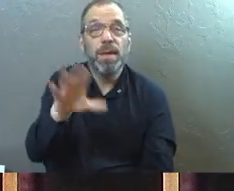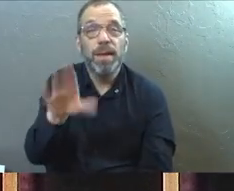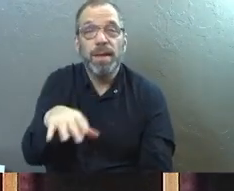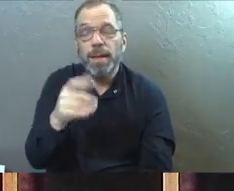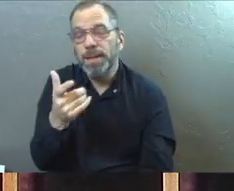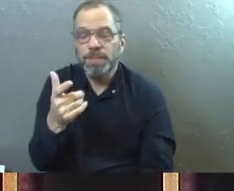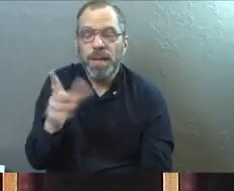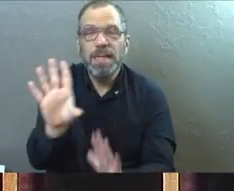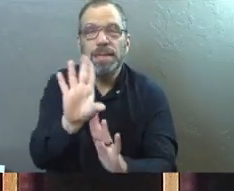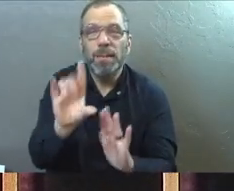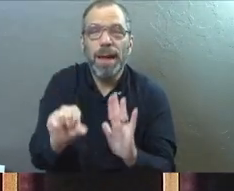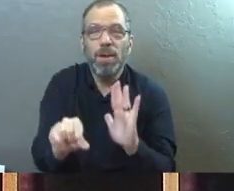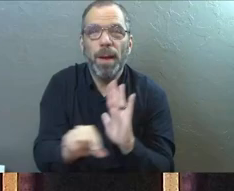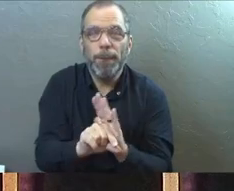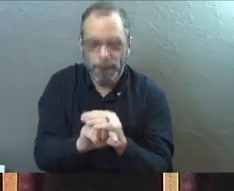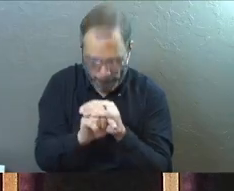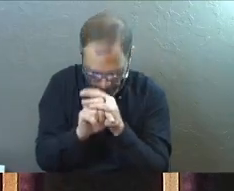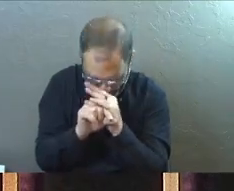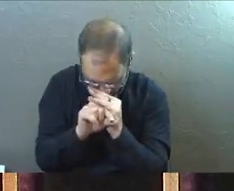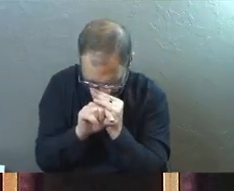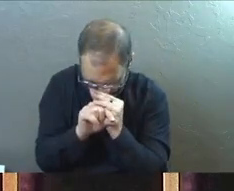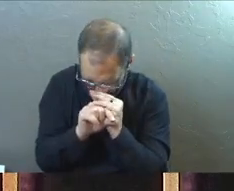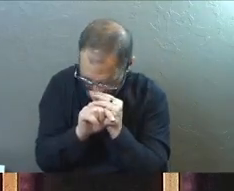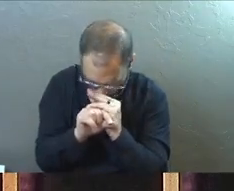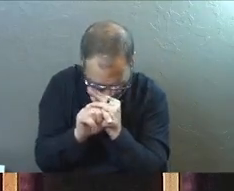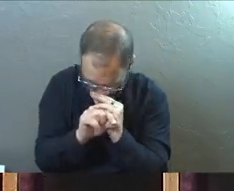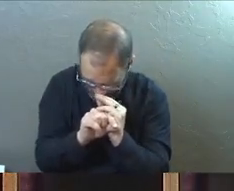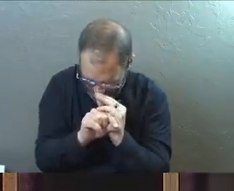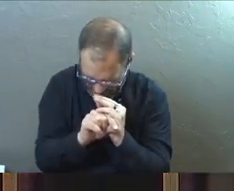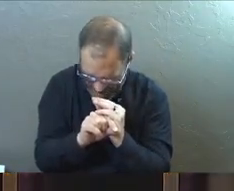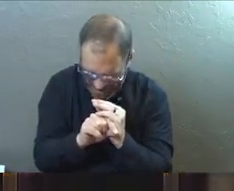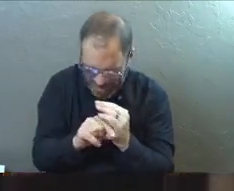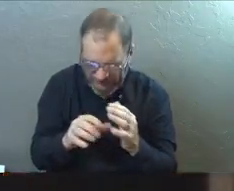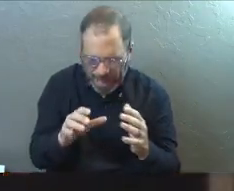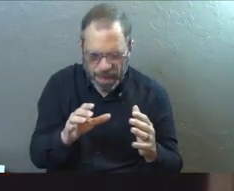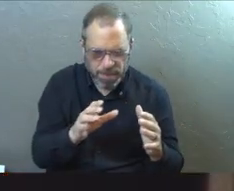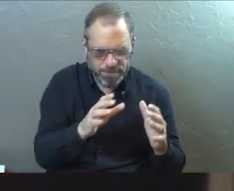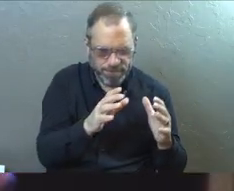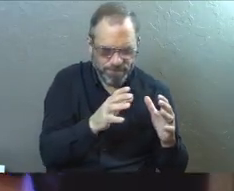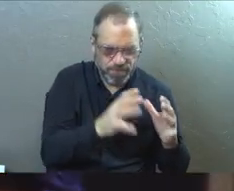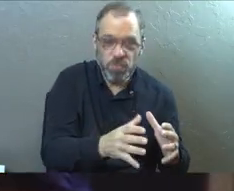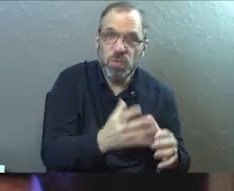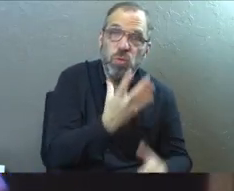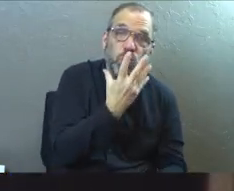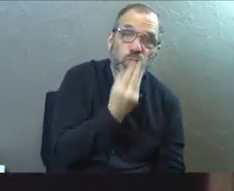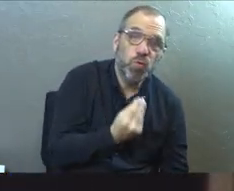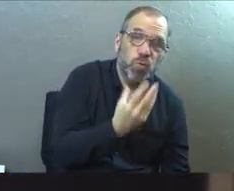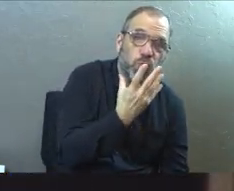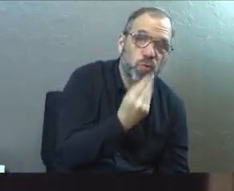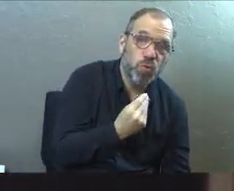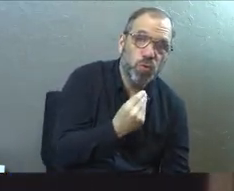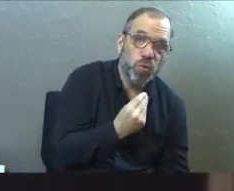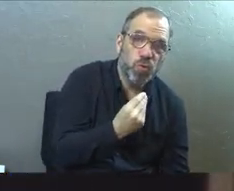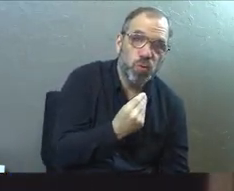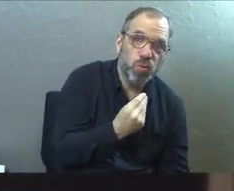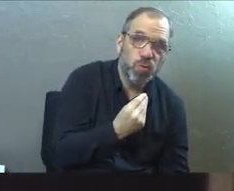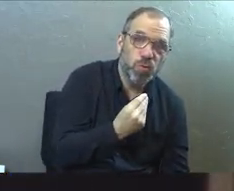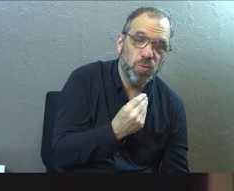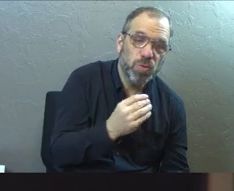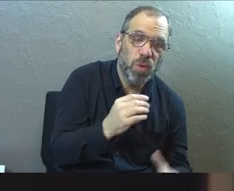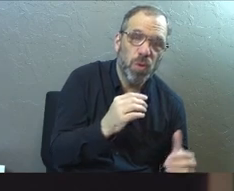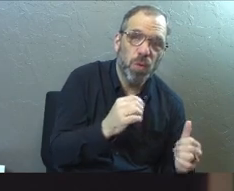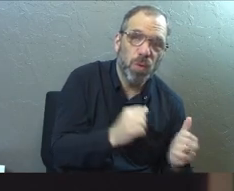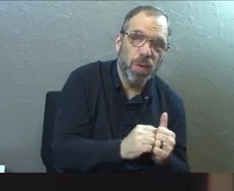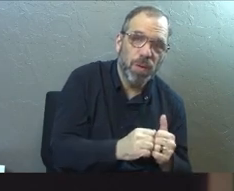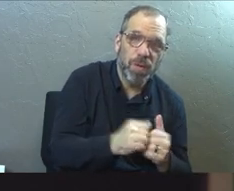give you some background a little bit is there's a lot of kind of hostility between the Jews and who Peter is with now amongst